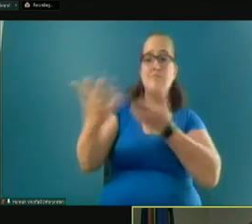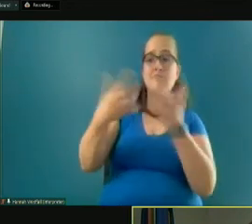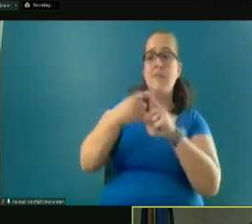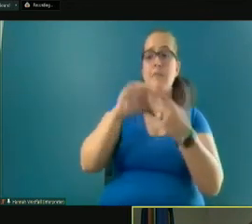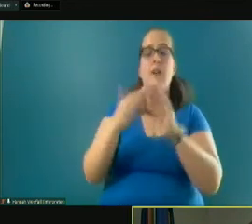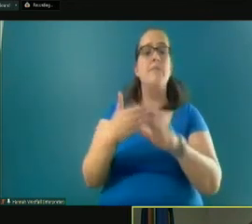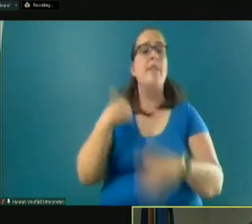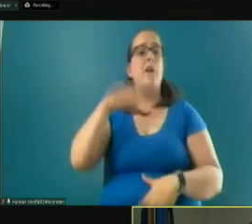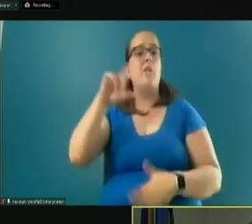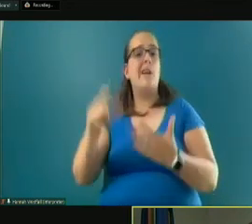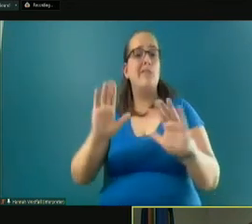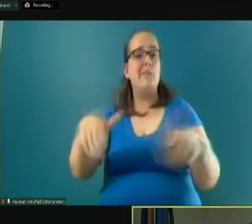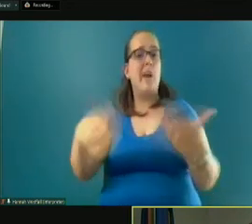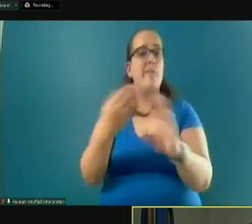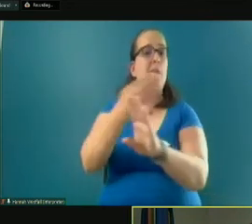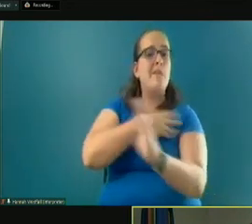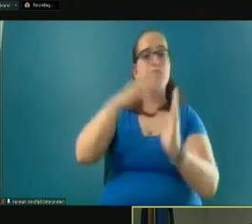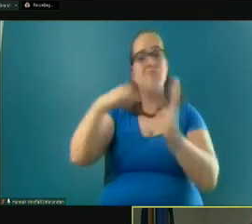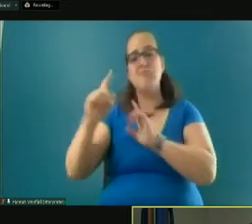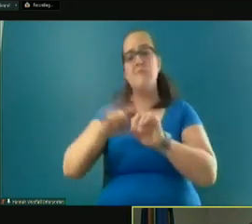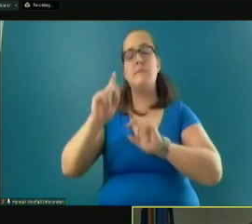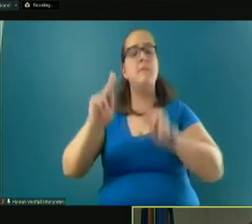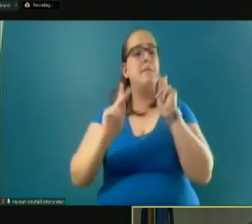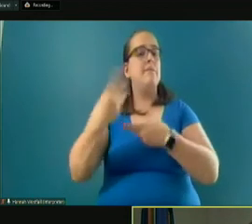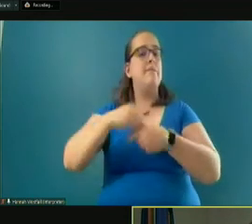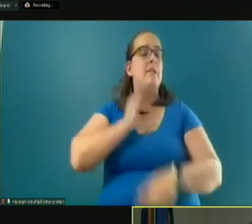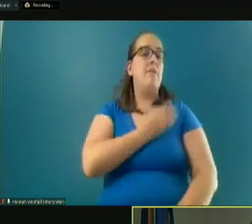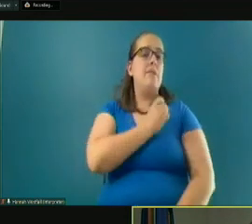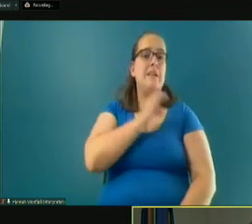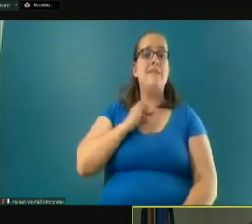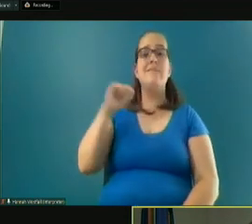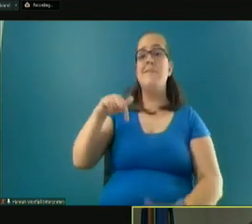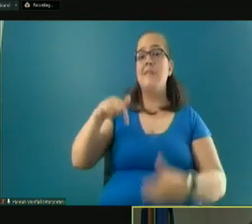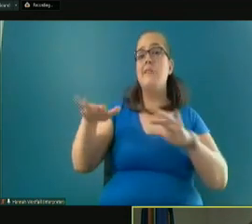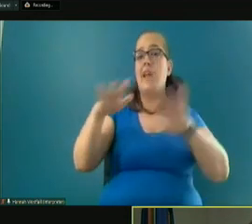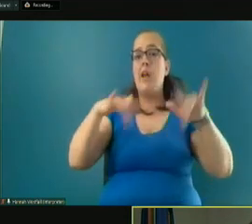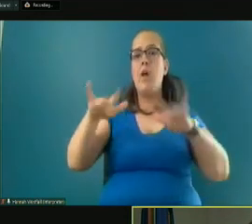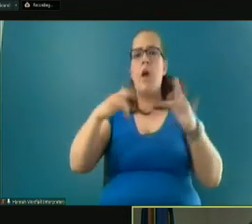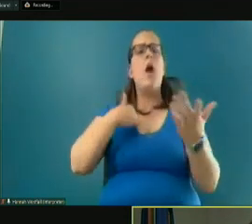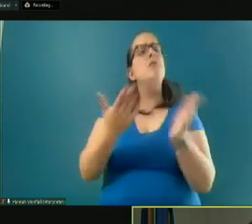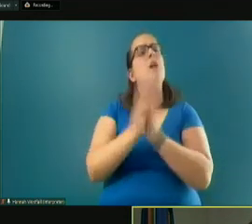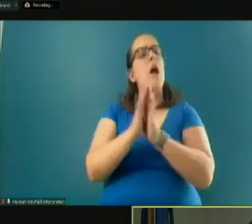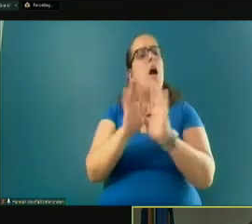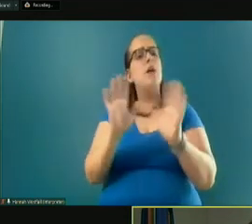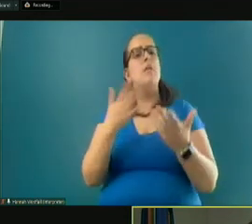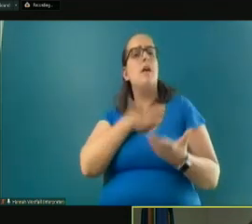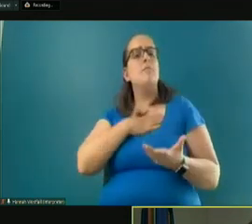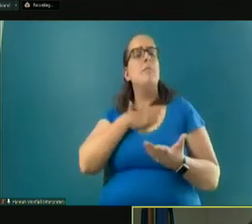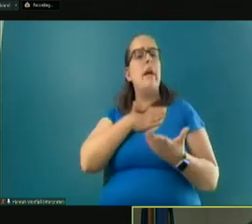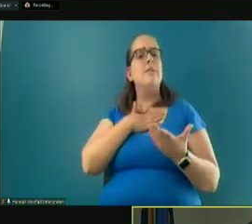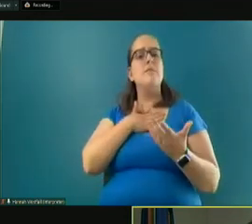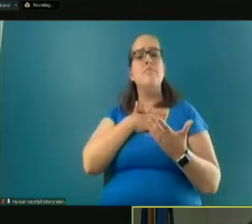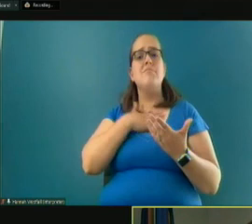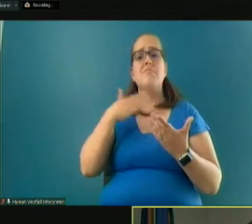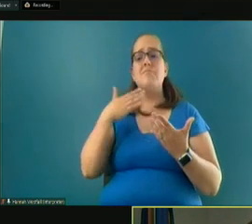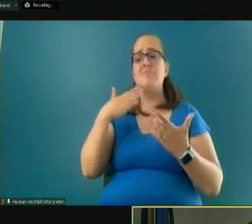beforehand, read by some different folks in our staff. This is being recorded. I would ask that please share this